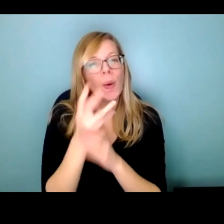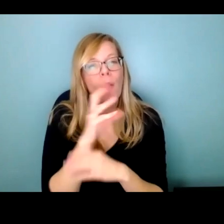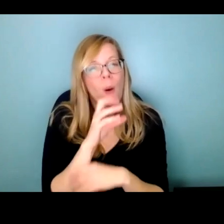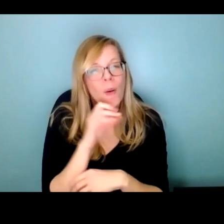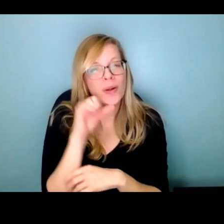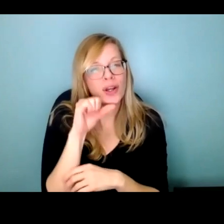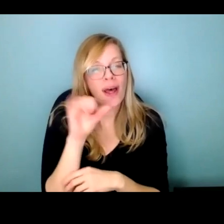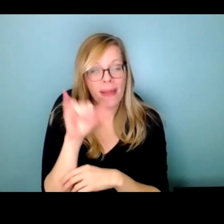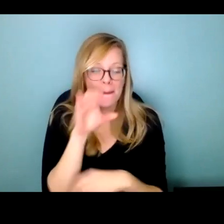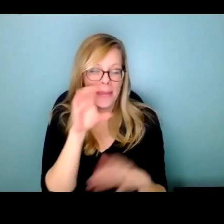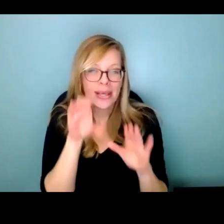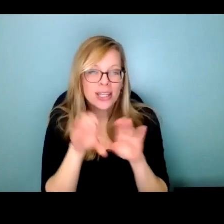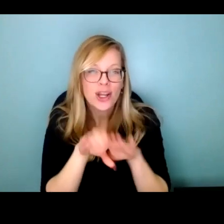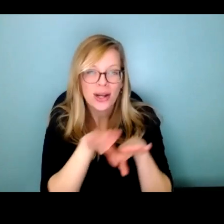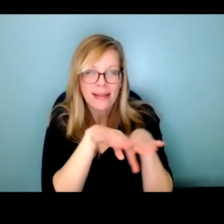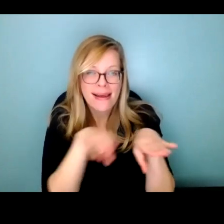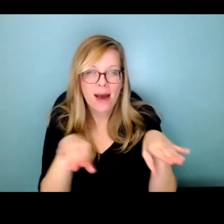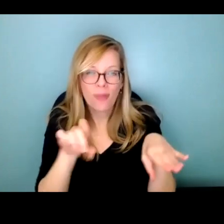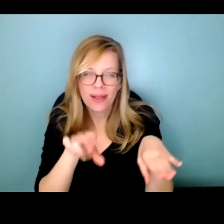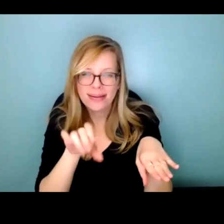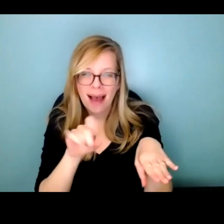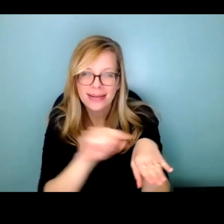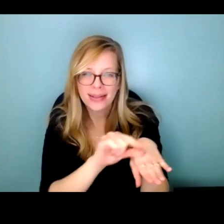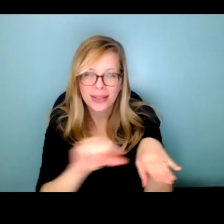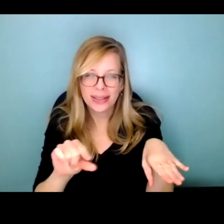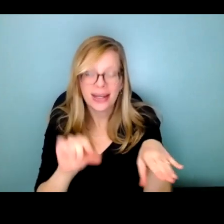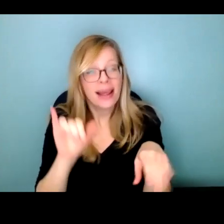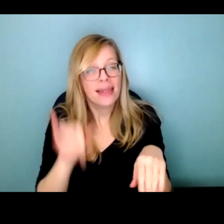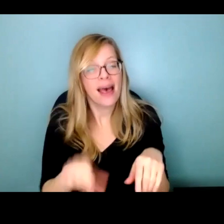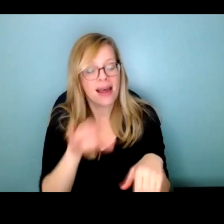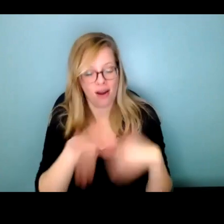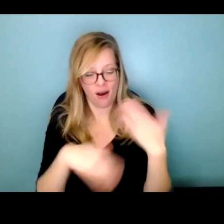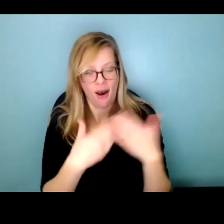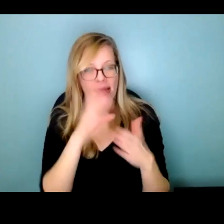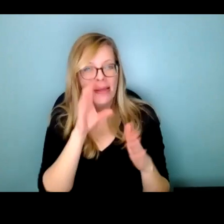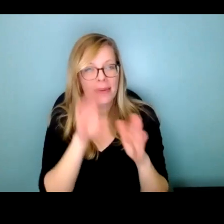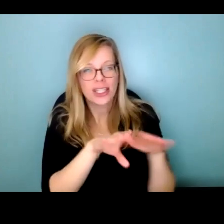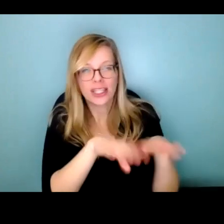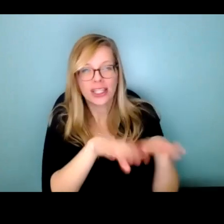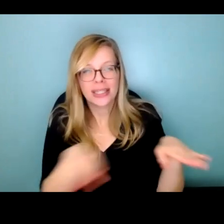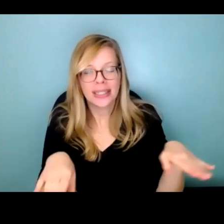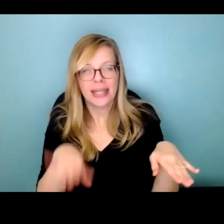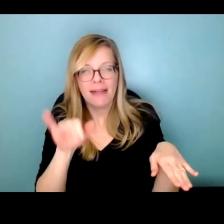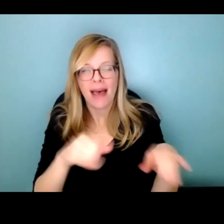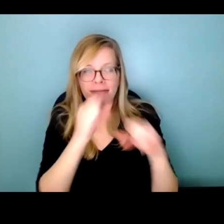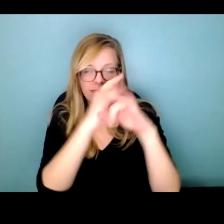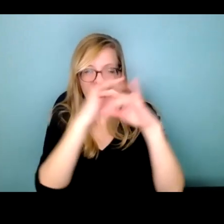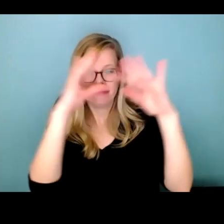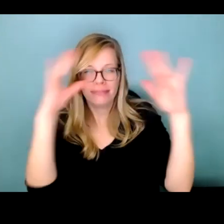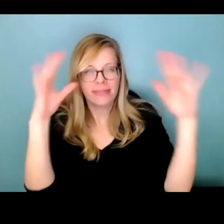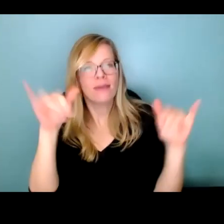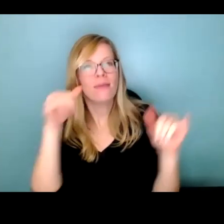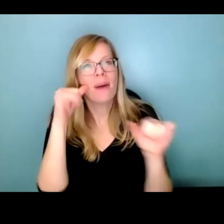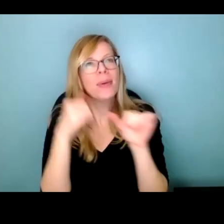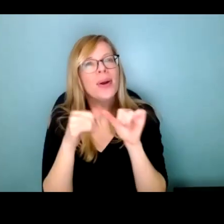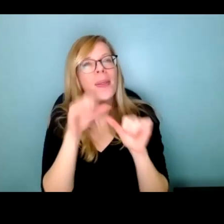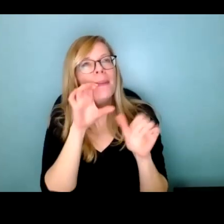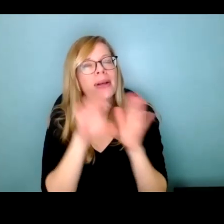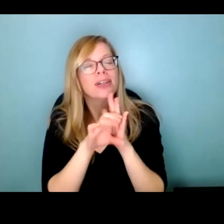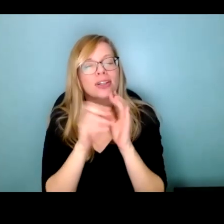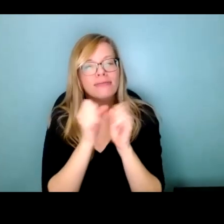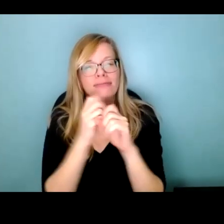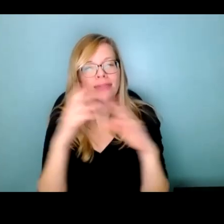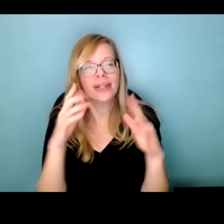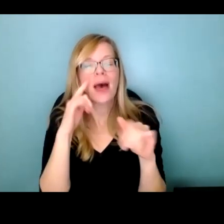out in the dust the put them all together one stitch at a time a little out of line saying